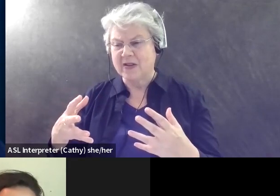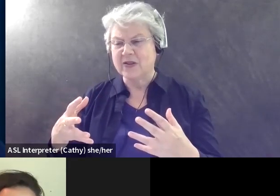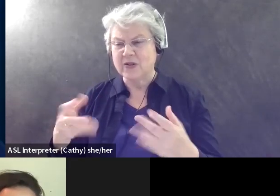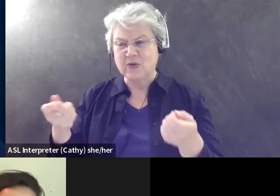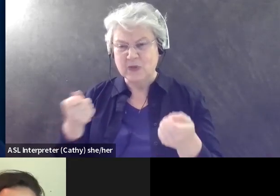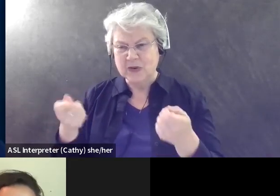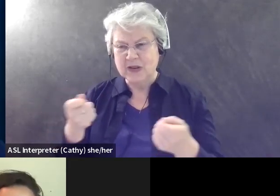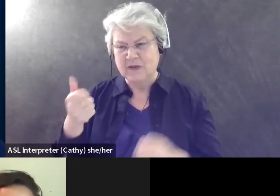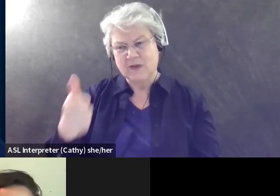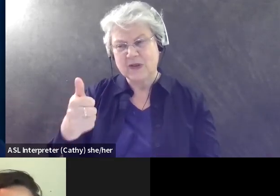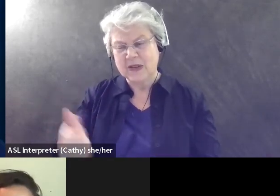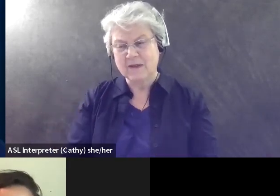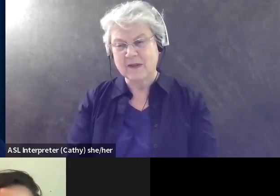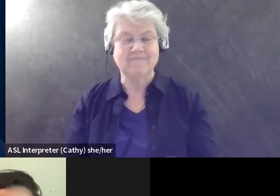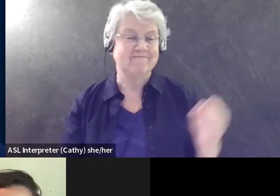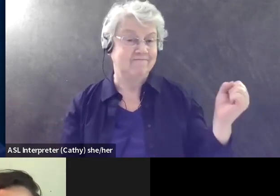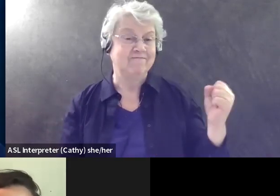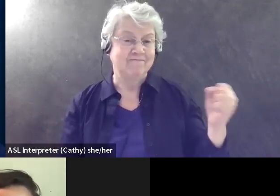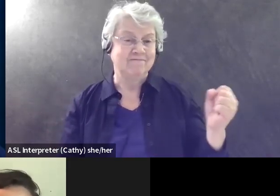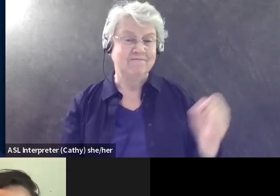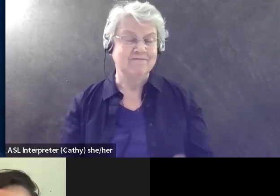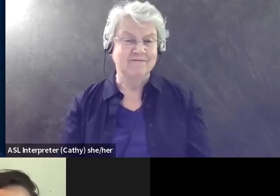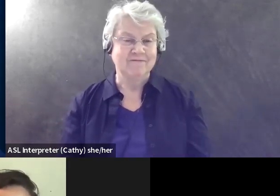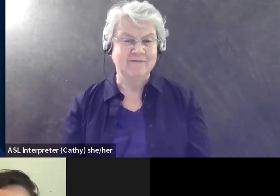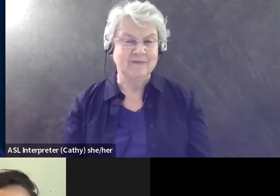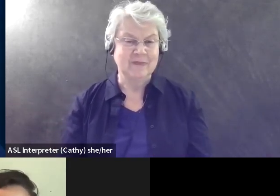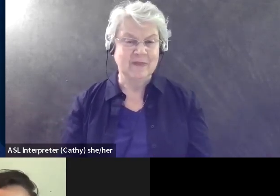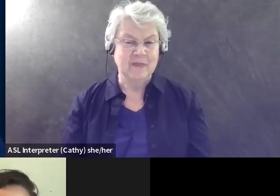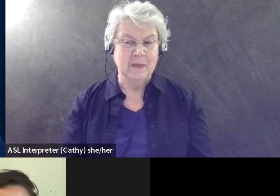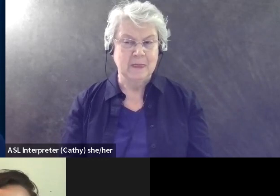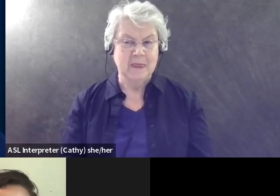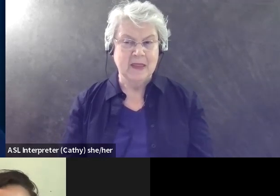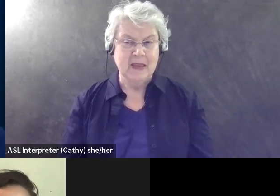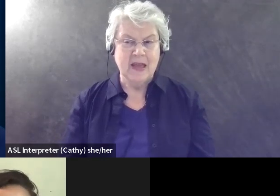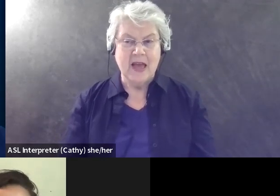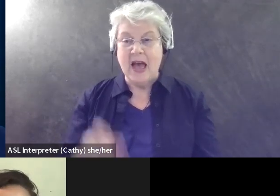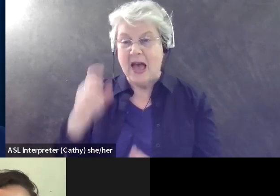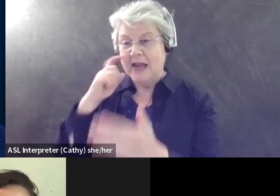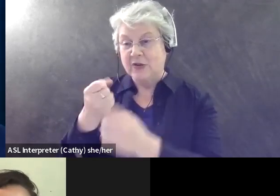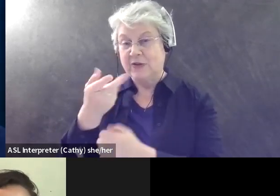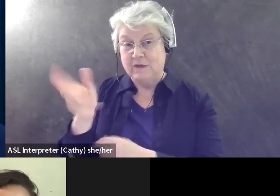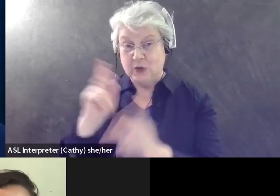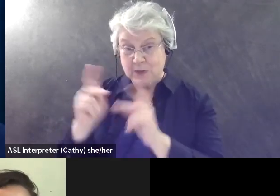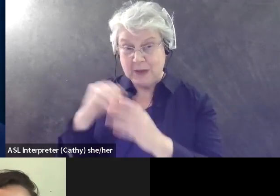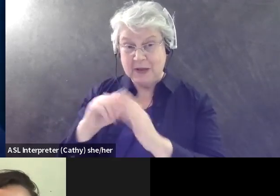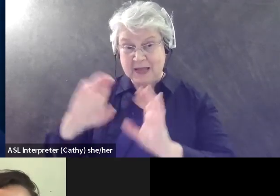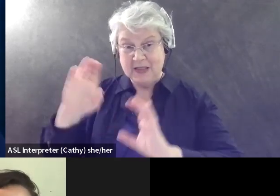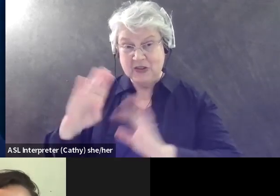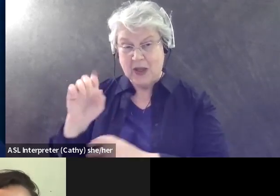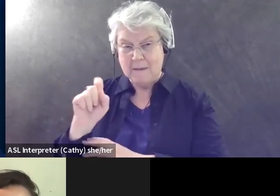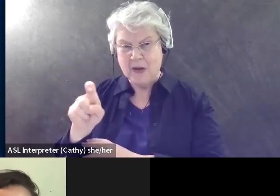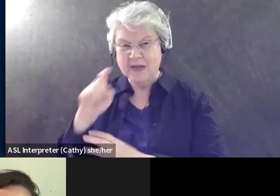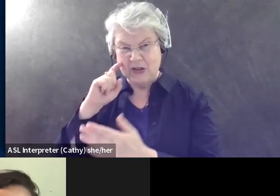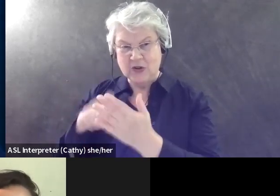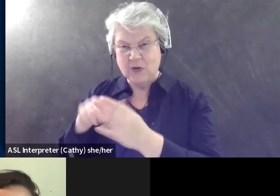with. Yeah. But I, as, as someone, as I saw a few people had said in the chat and I, I, I